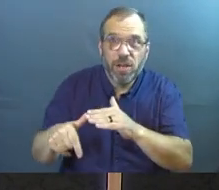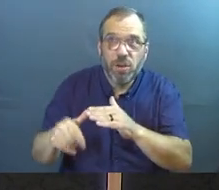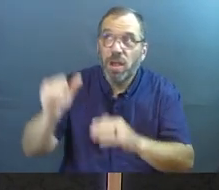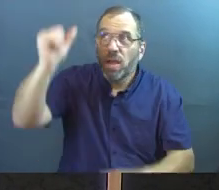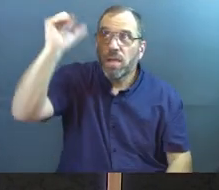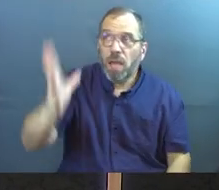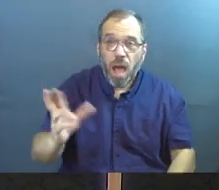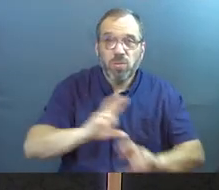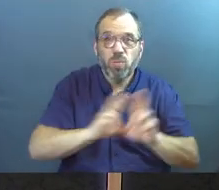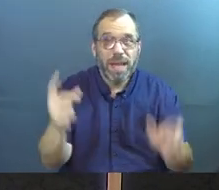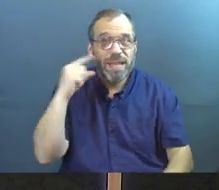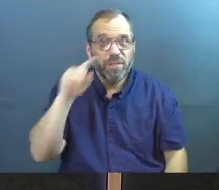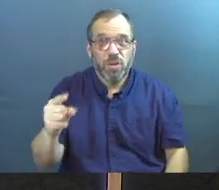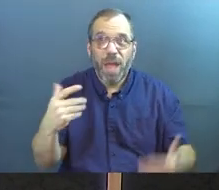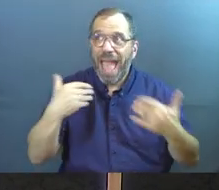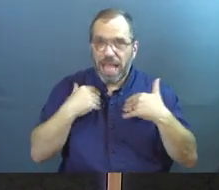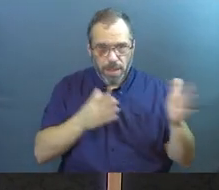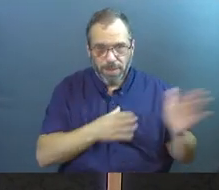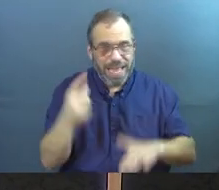God's got things for you.